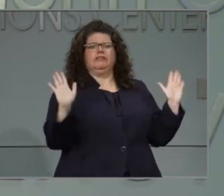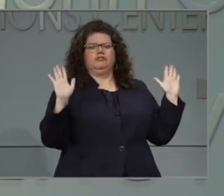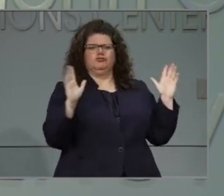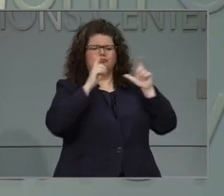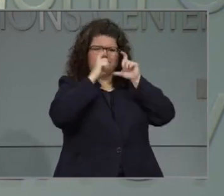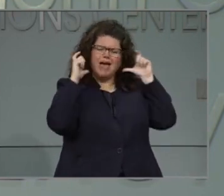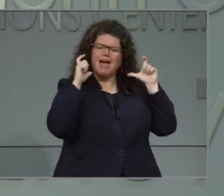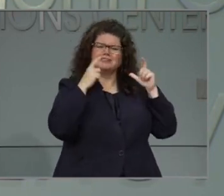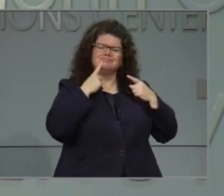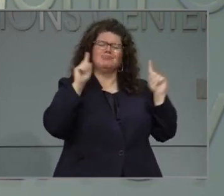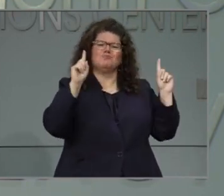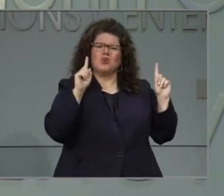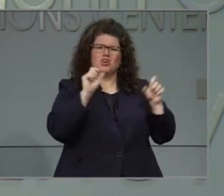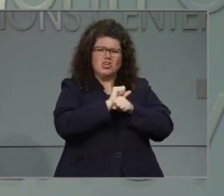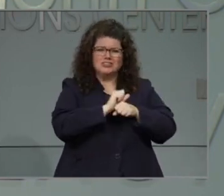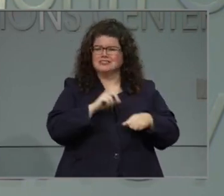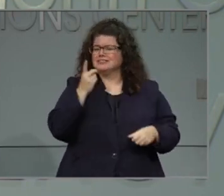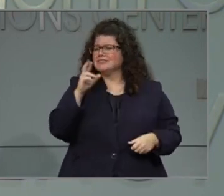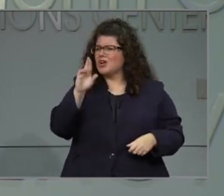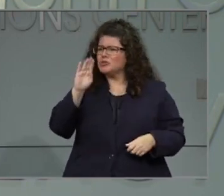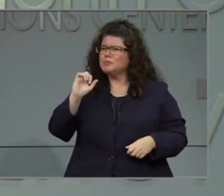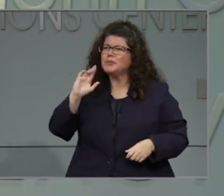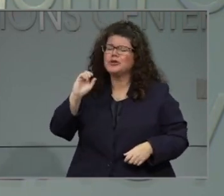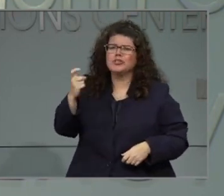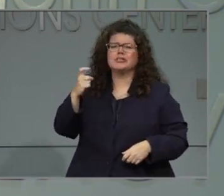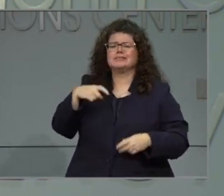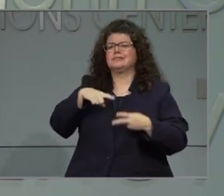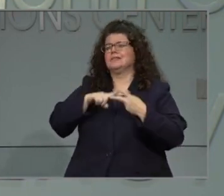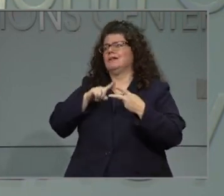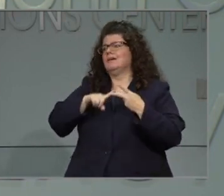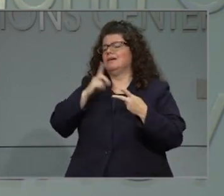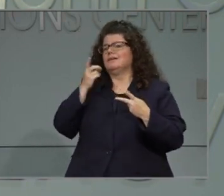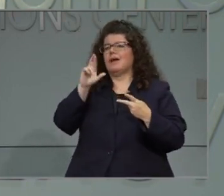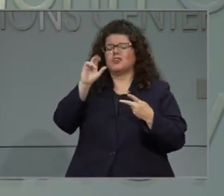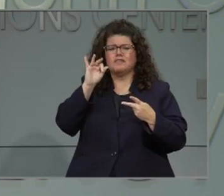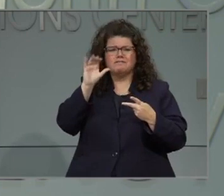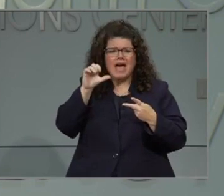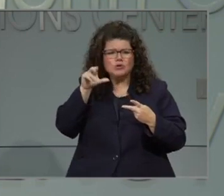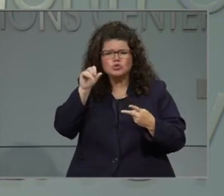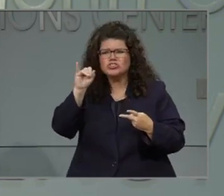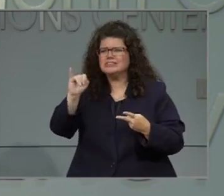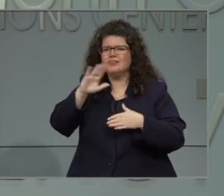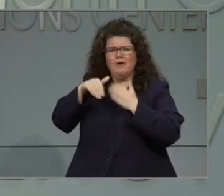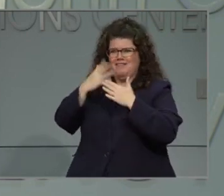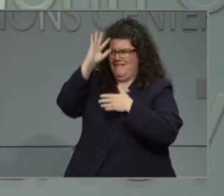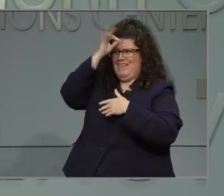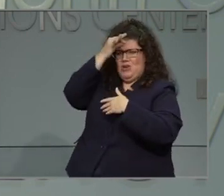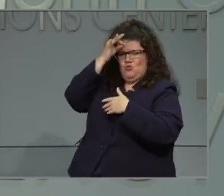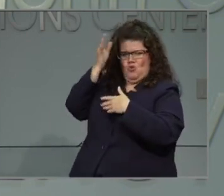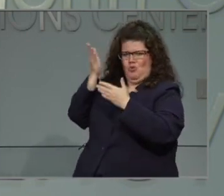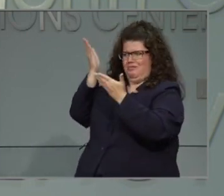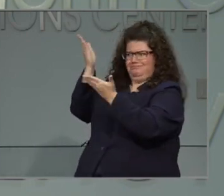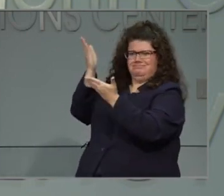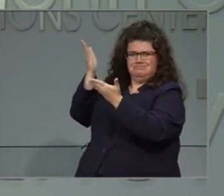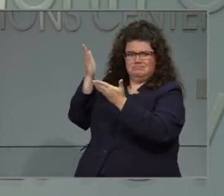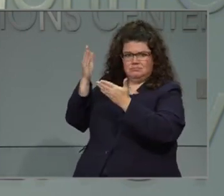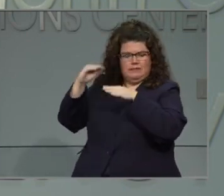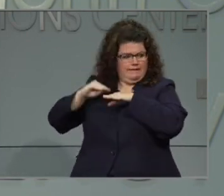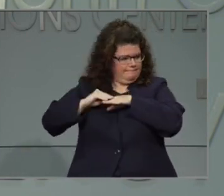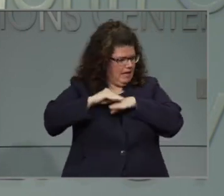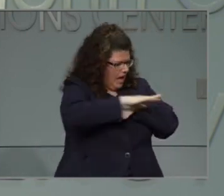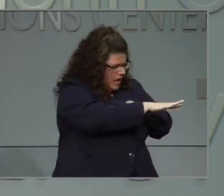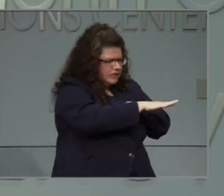Dr. Birx, Dr. Fauci, other members of the White House Coronavirus Task Force talk about how